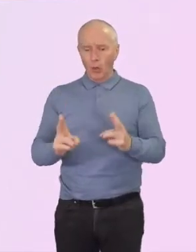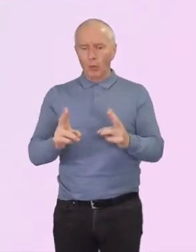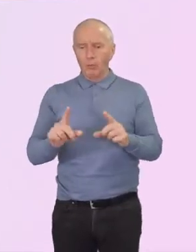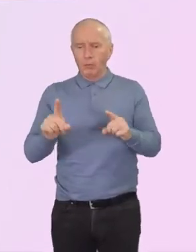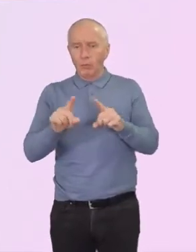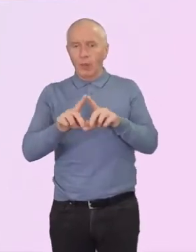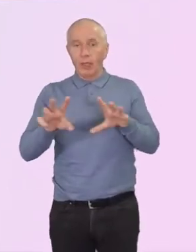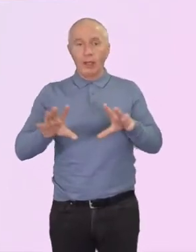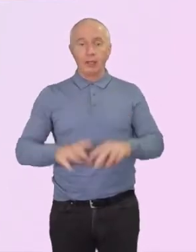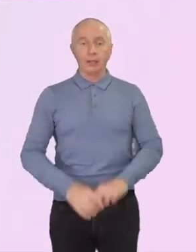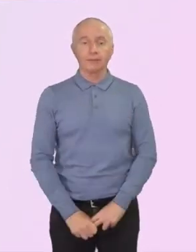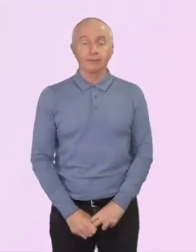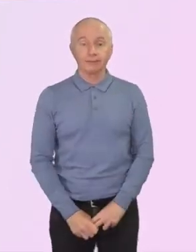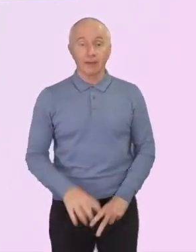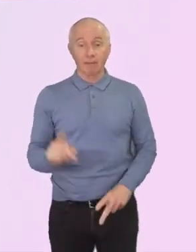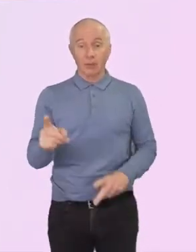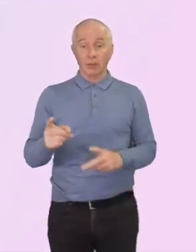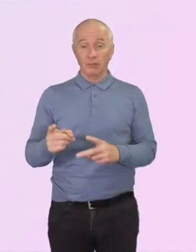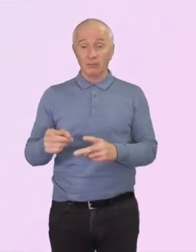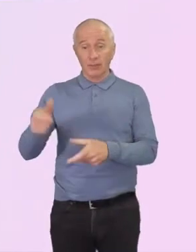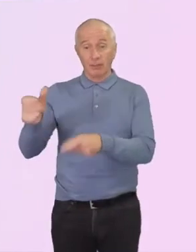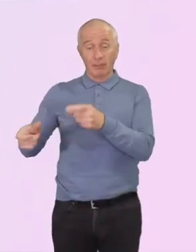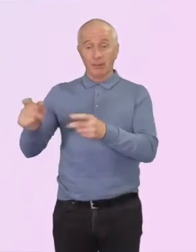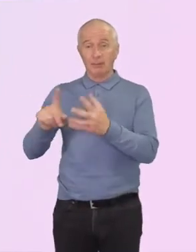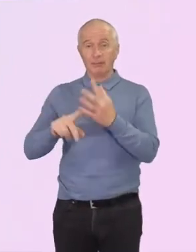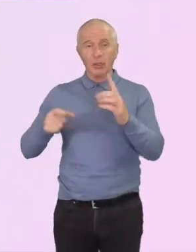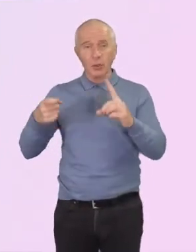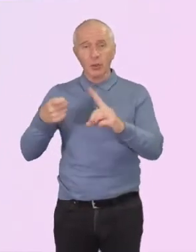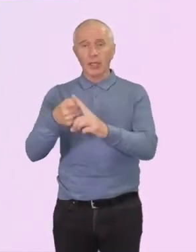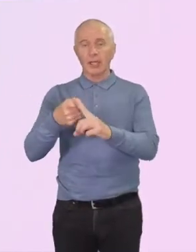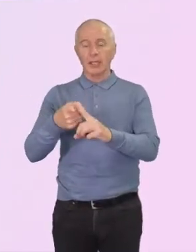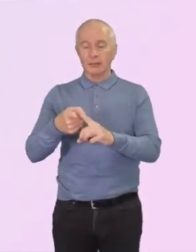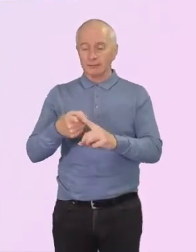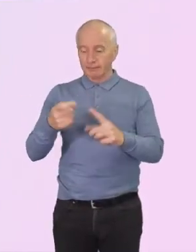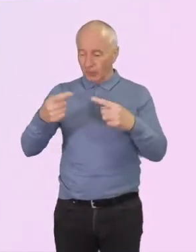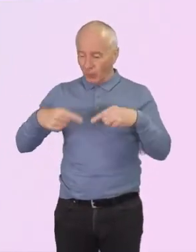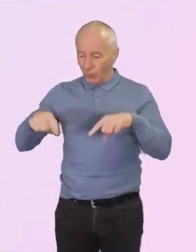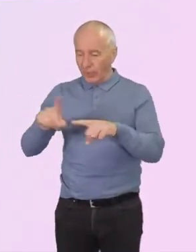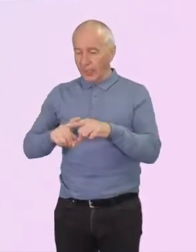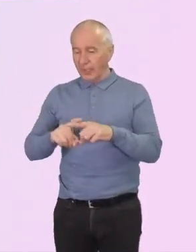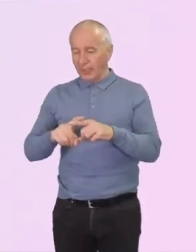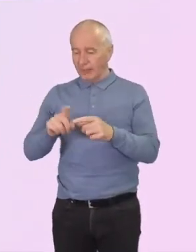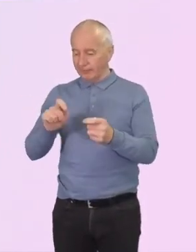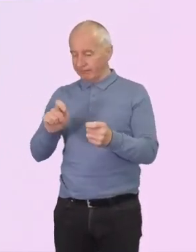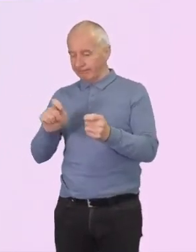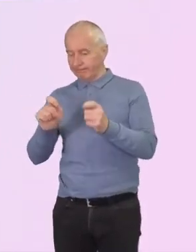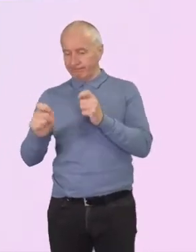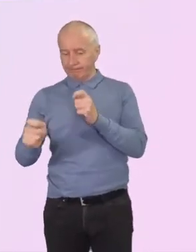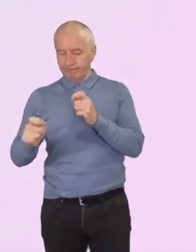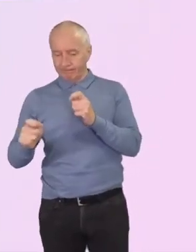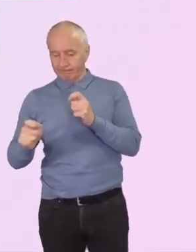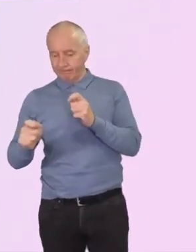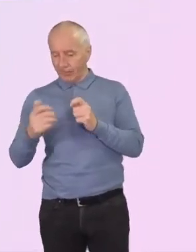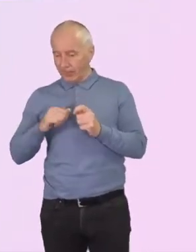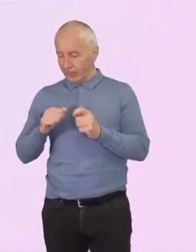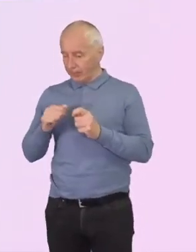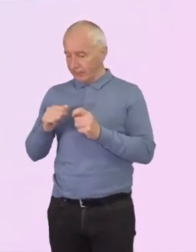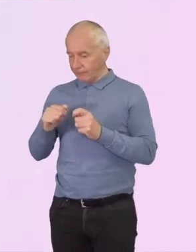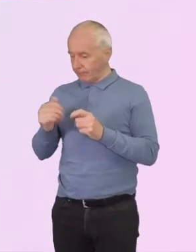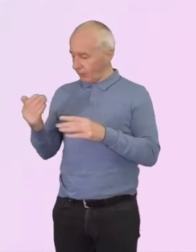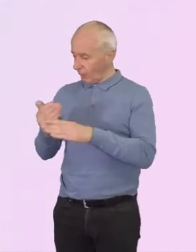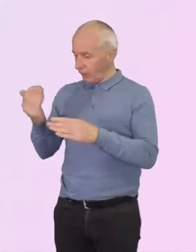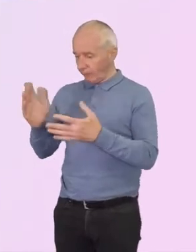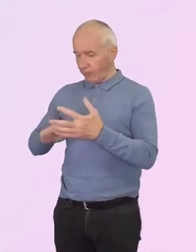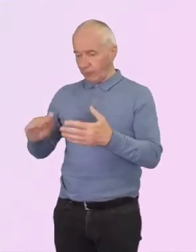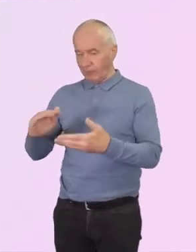many of us in the UK who have the luxury of being able to transition our livelihoods onto the laptop, working